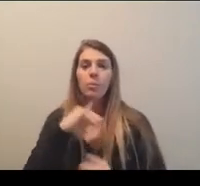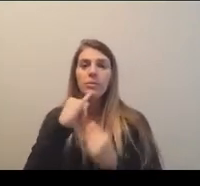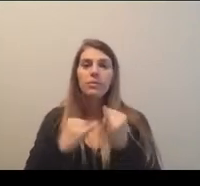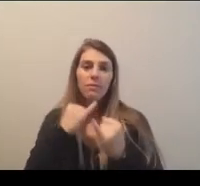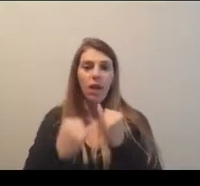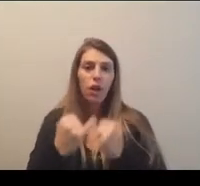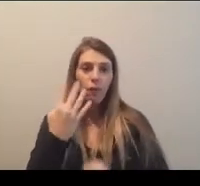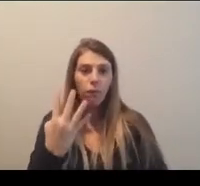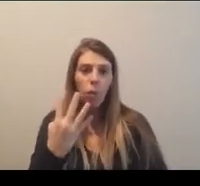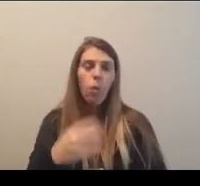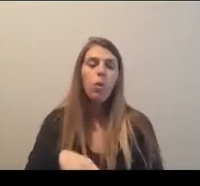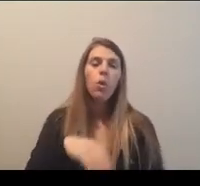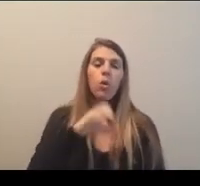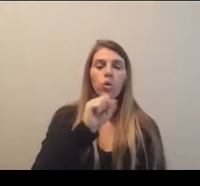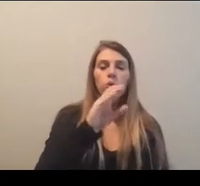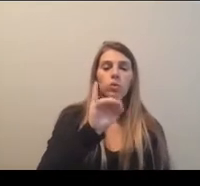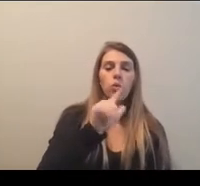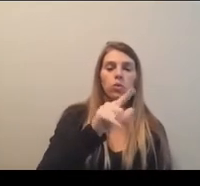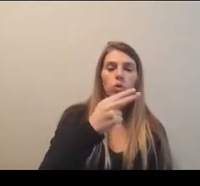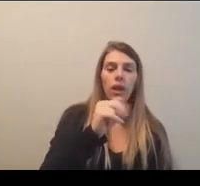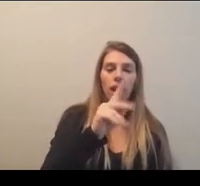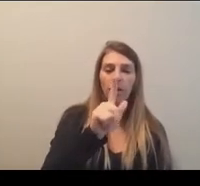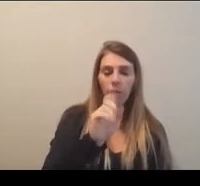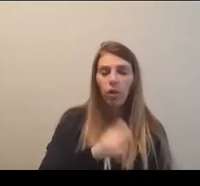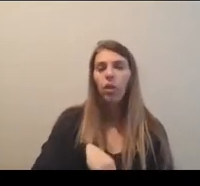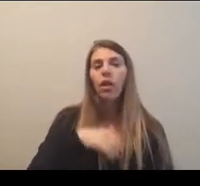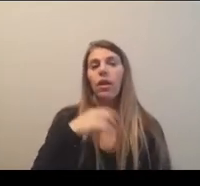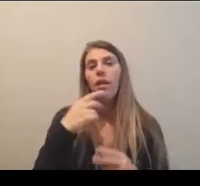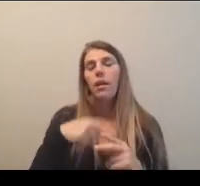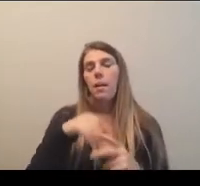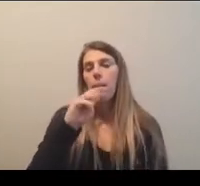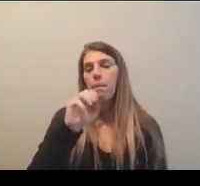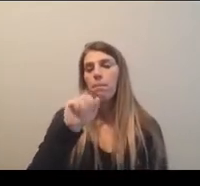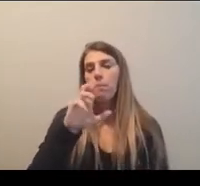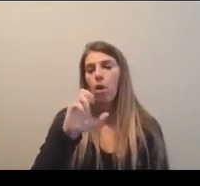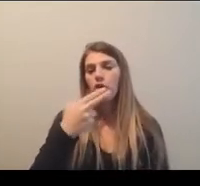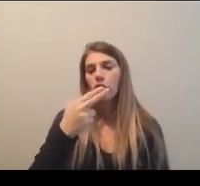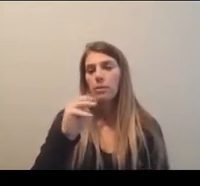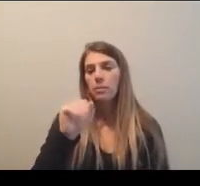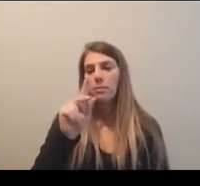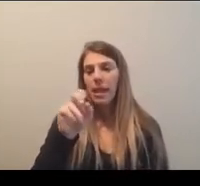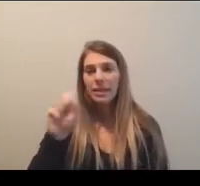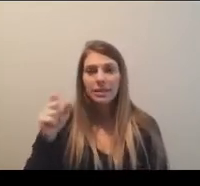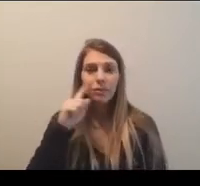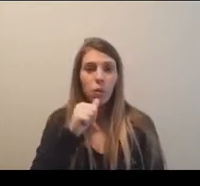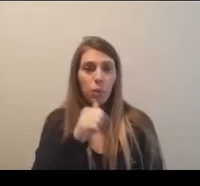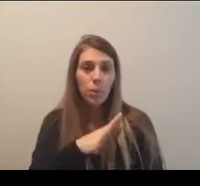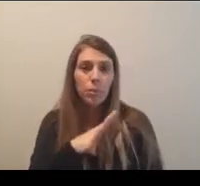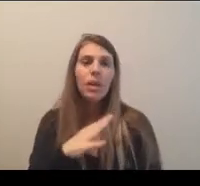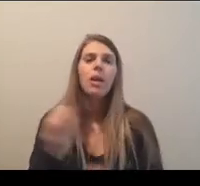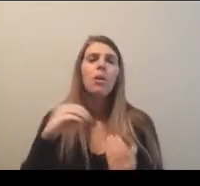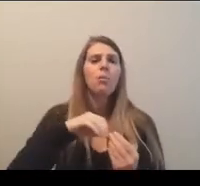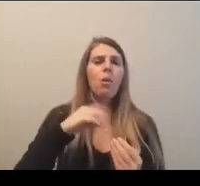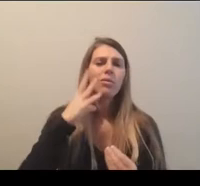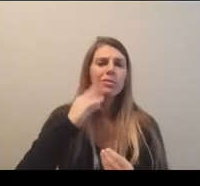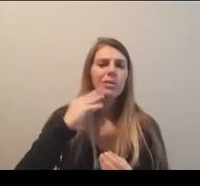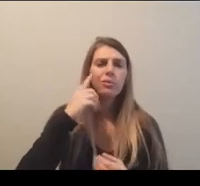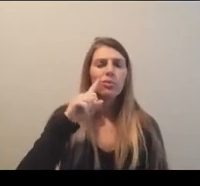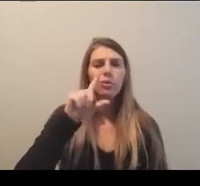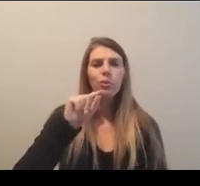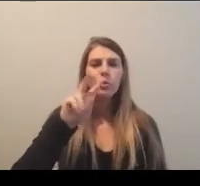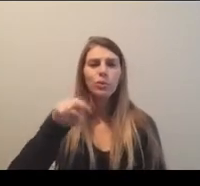social handle, um, women's March Madness, um, in, in, being part of the experience for 22.